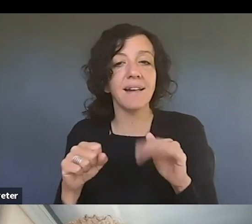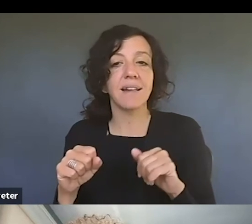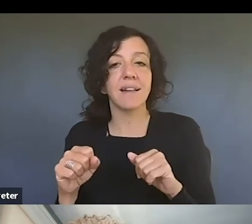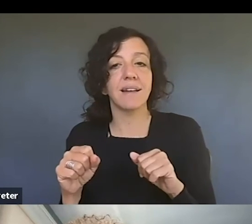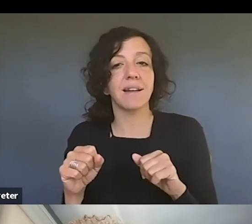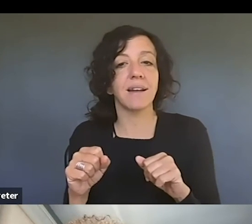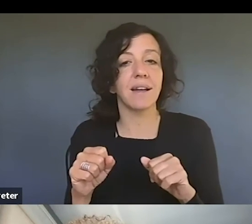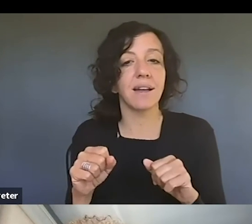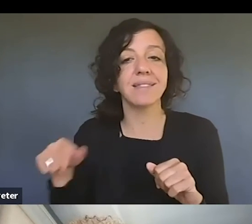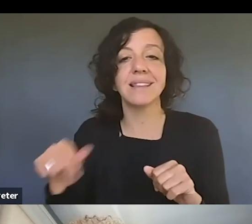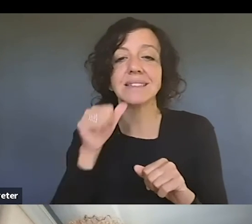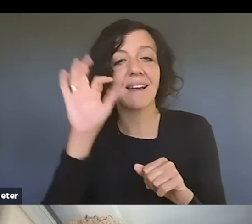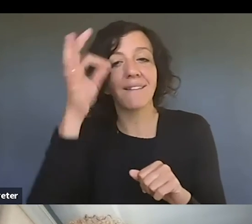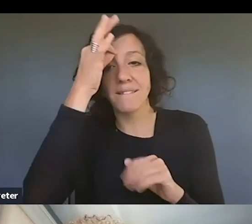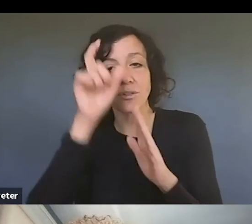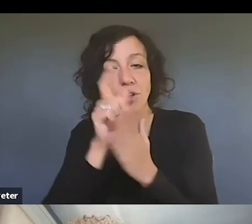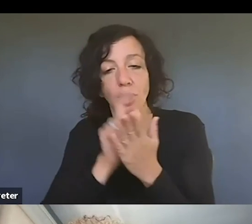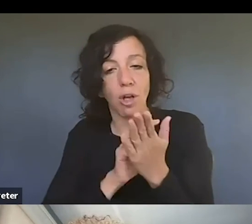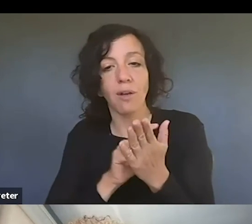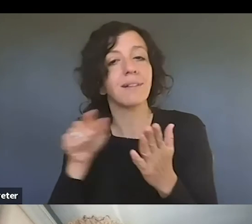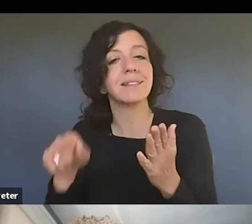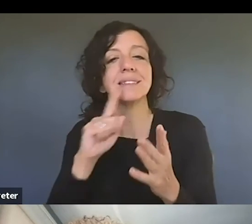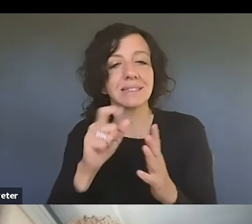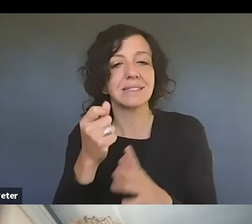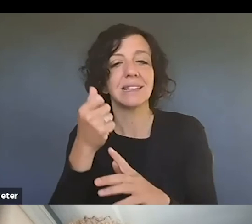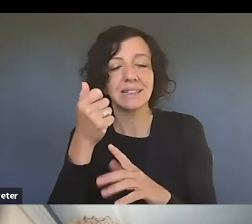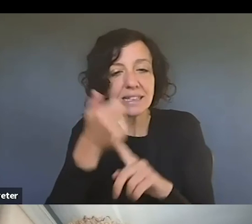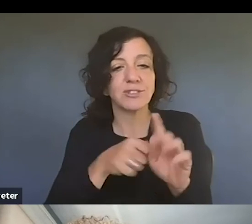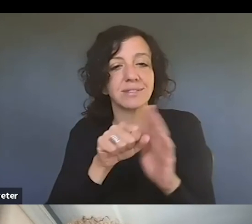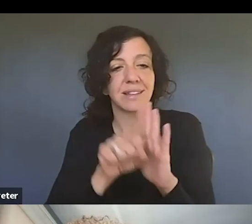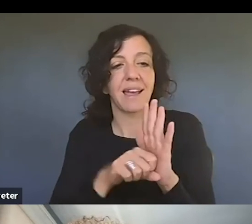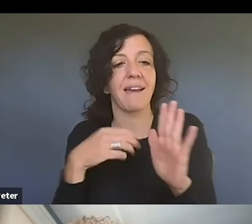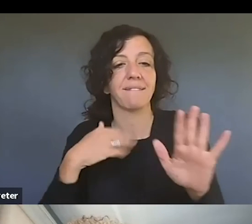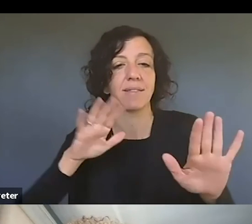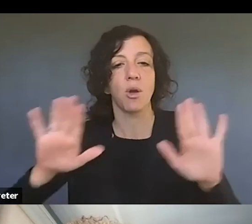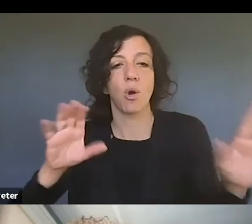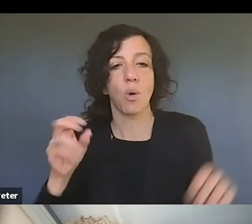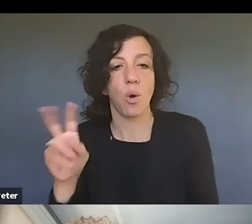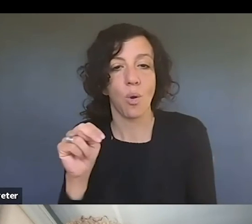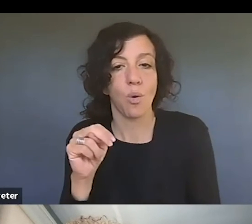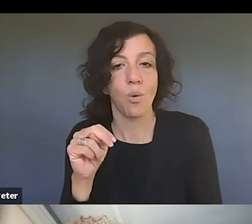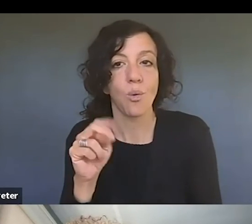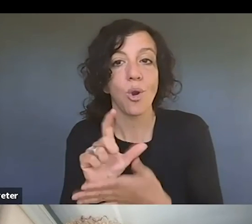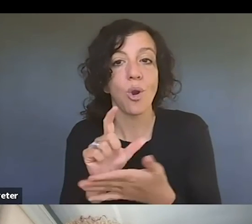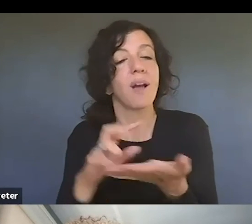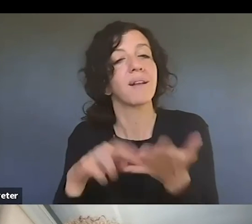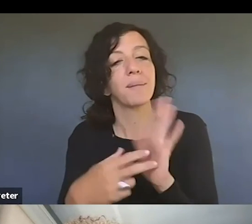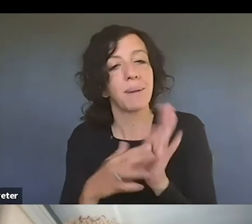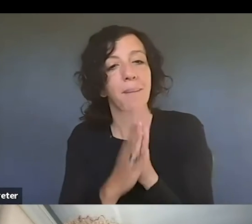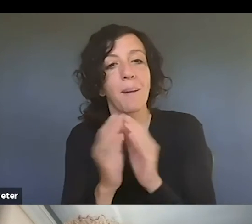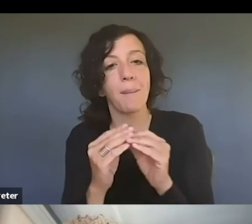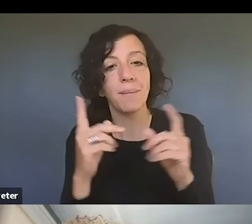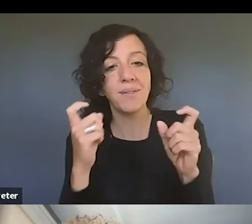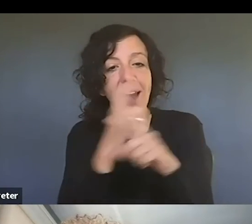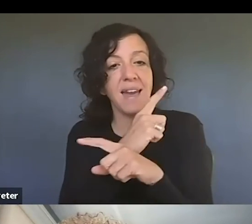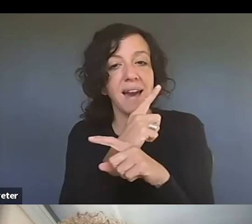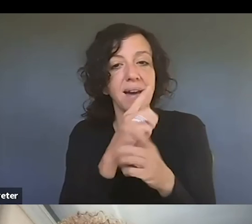um, um, is a state by state issue. Um, so it makes it even more complicated for an artist to